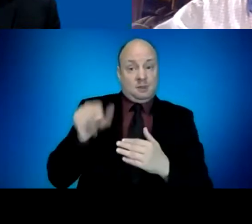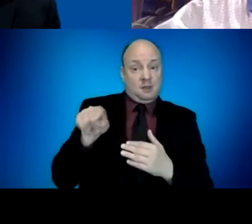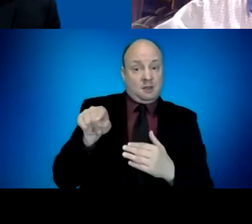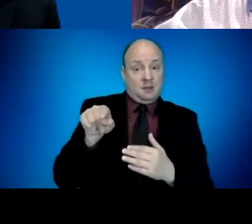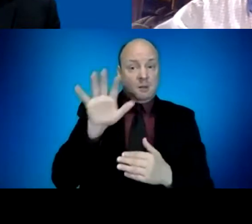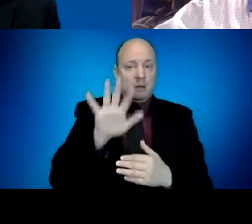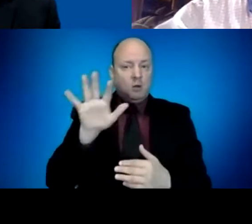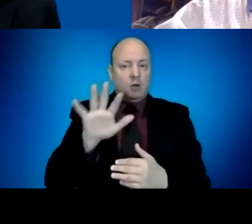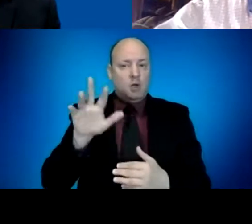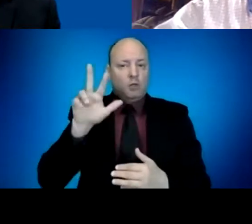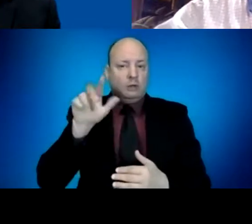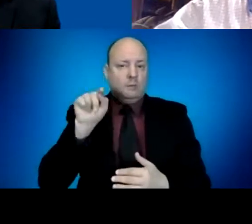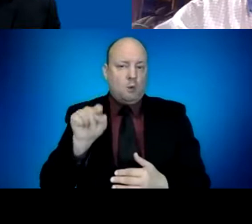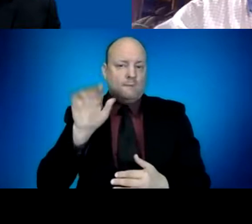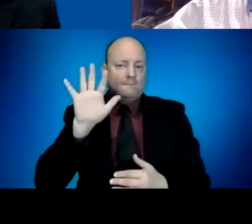16 and over.